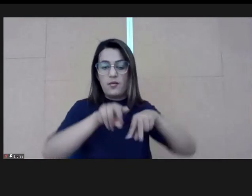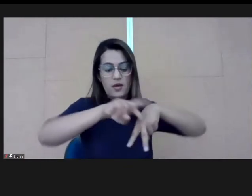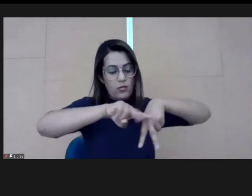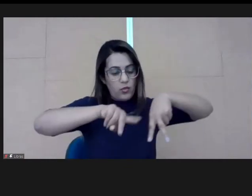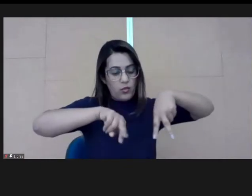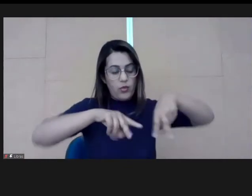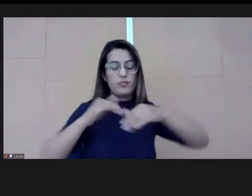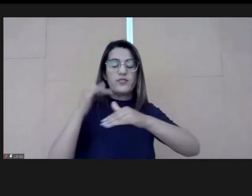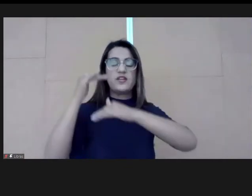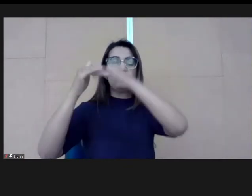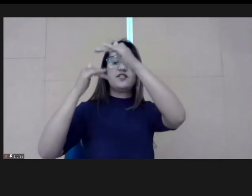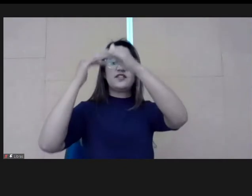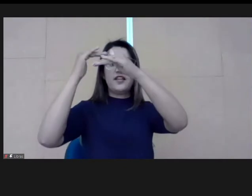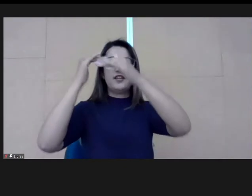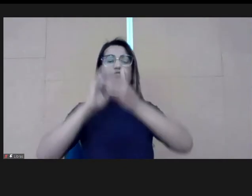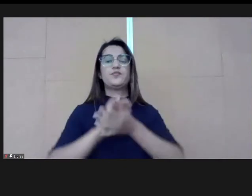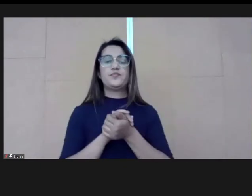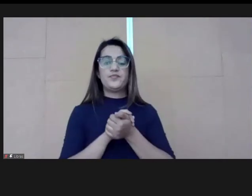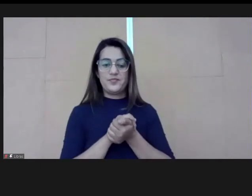move forward.